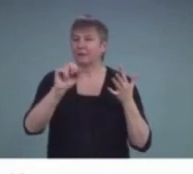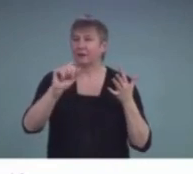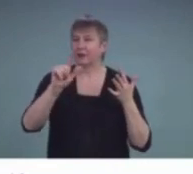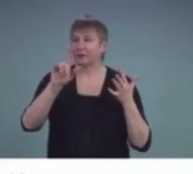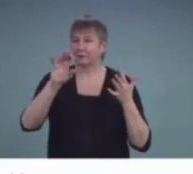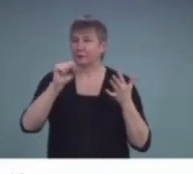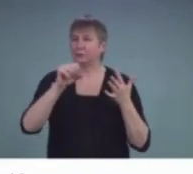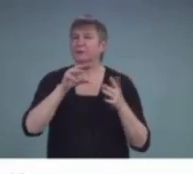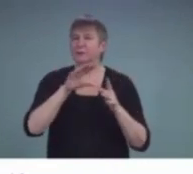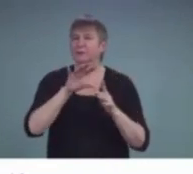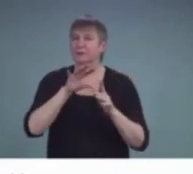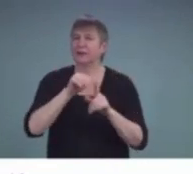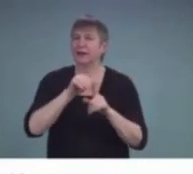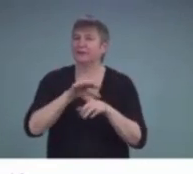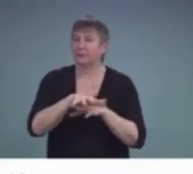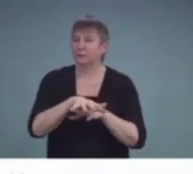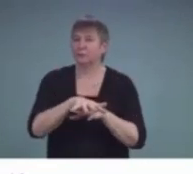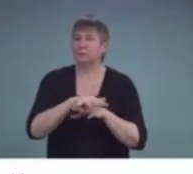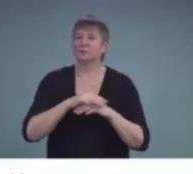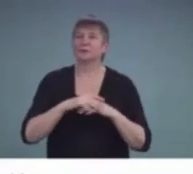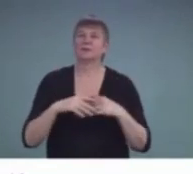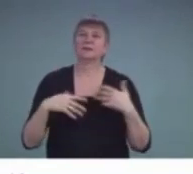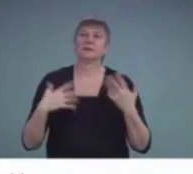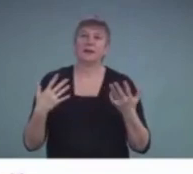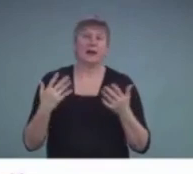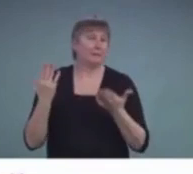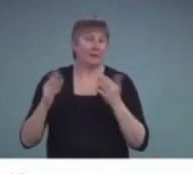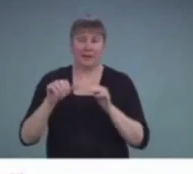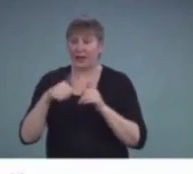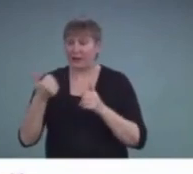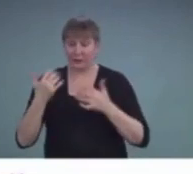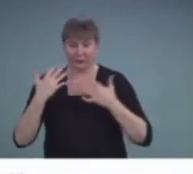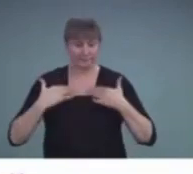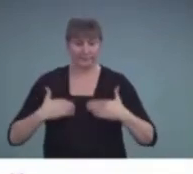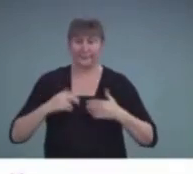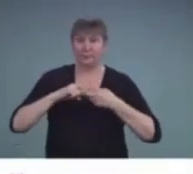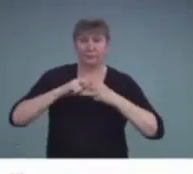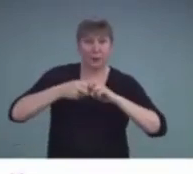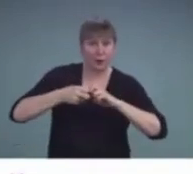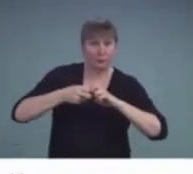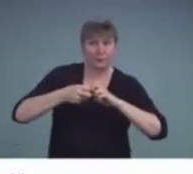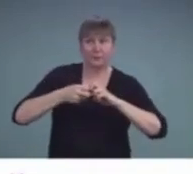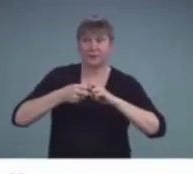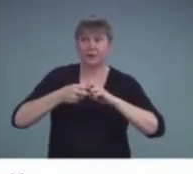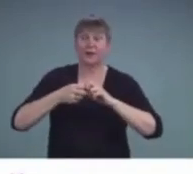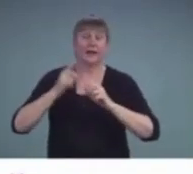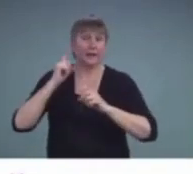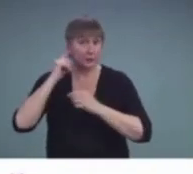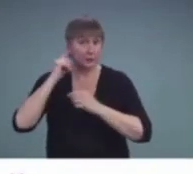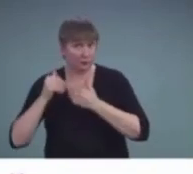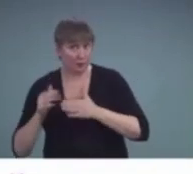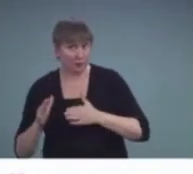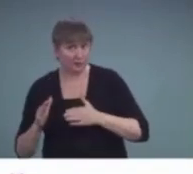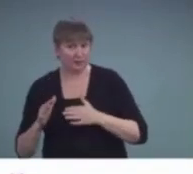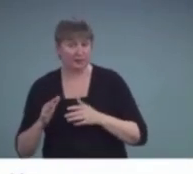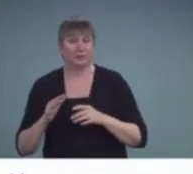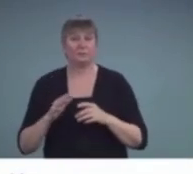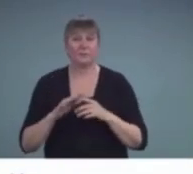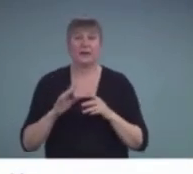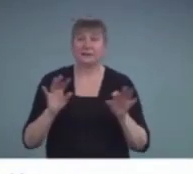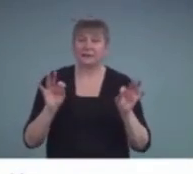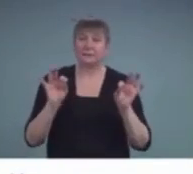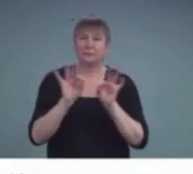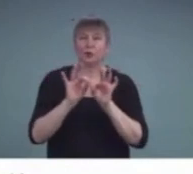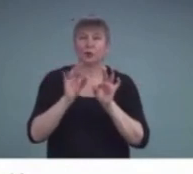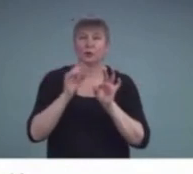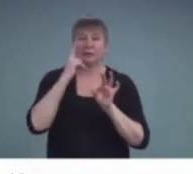deficiencies going on with a child in addition to the hearing loss. But it's critical because the sensory